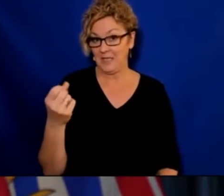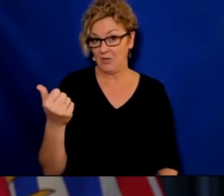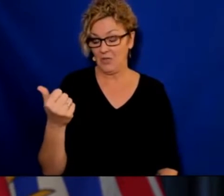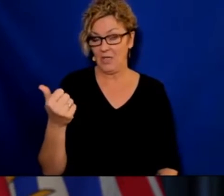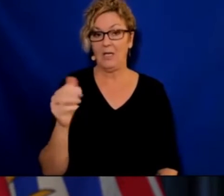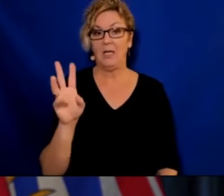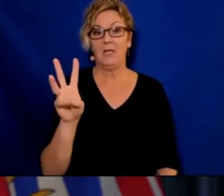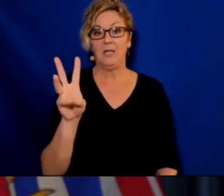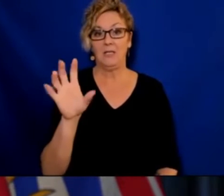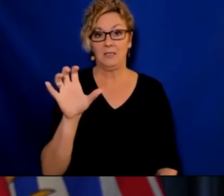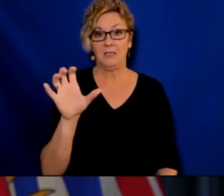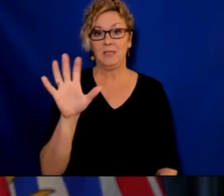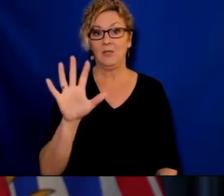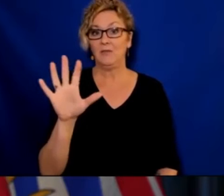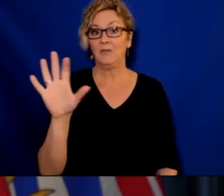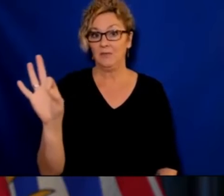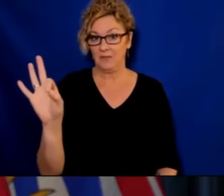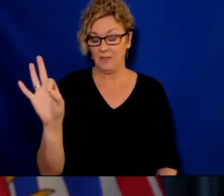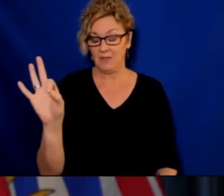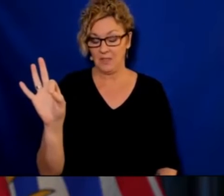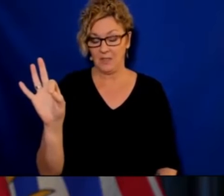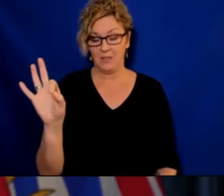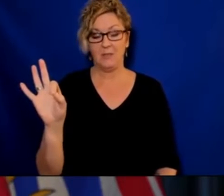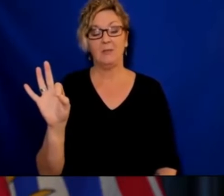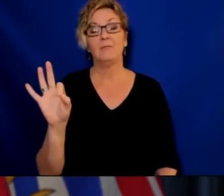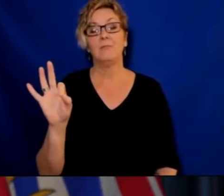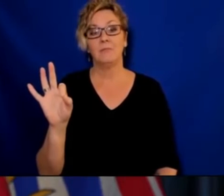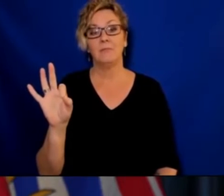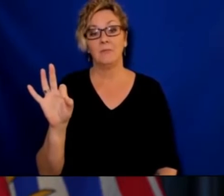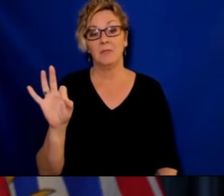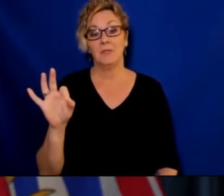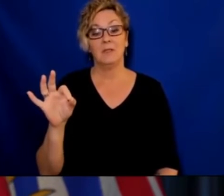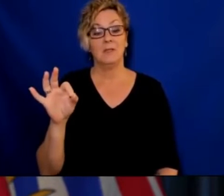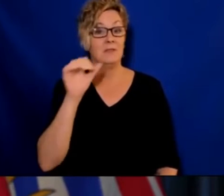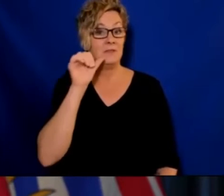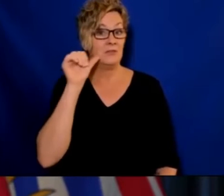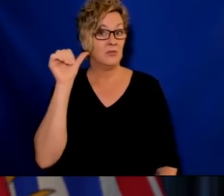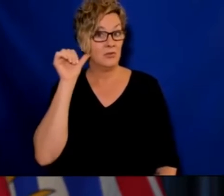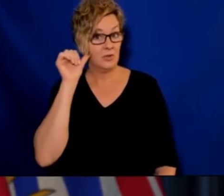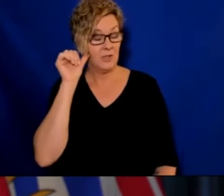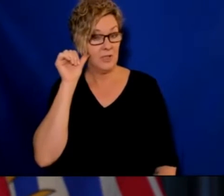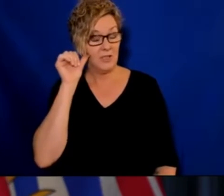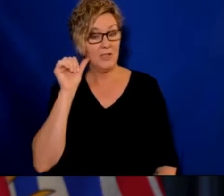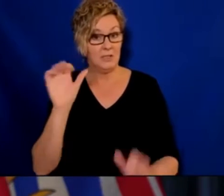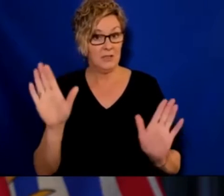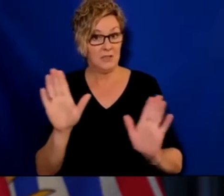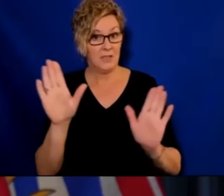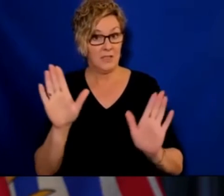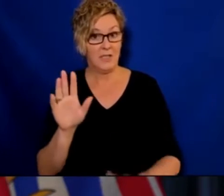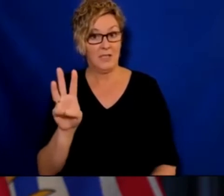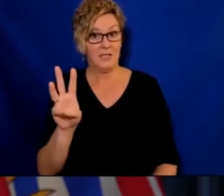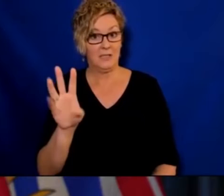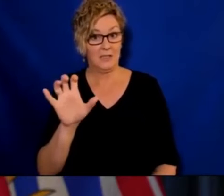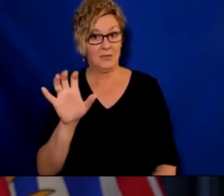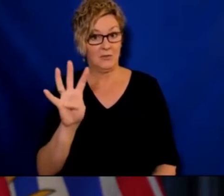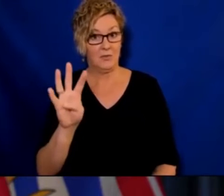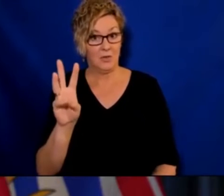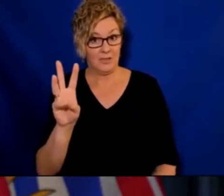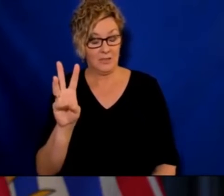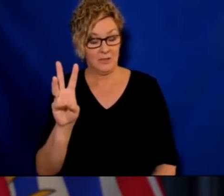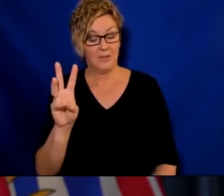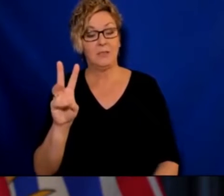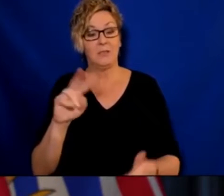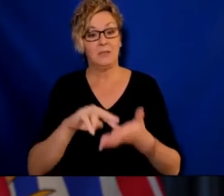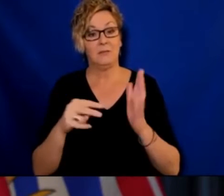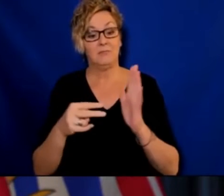659 people were diagnosed, and between Sunday and today, 646 new